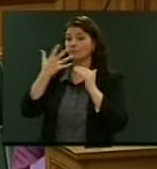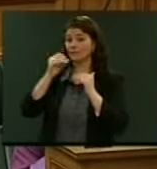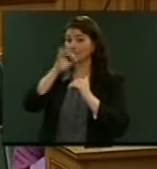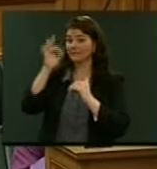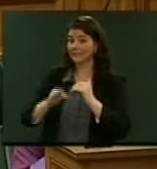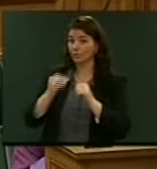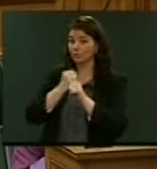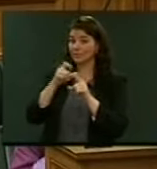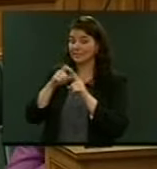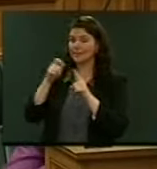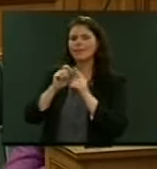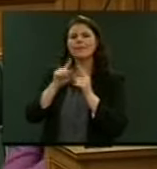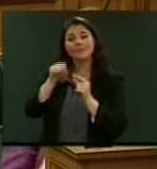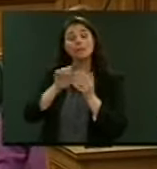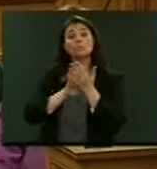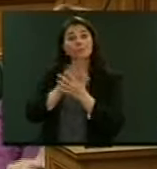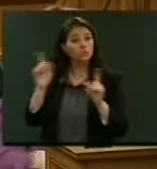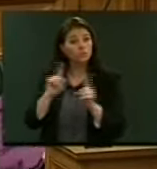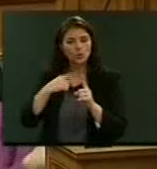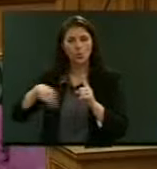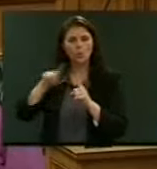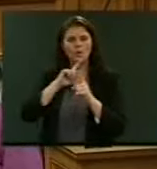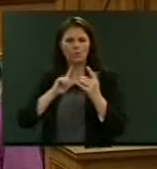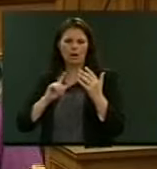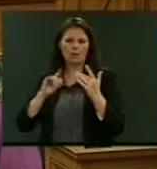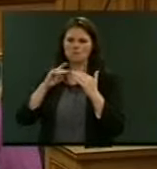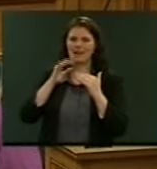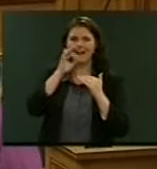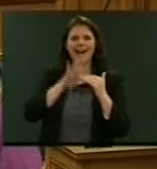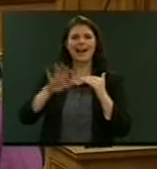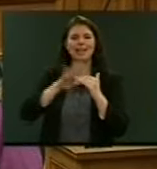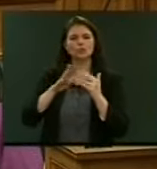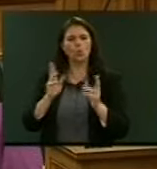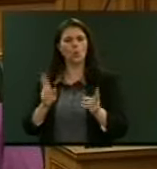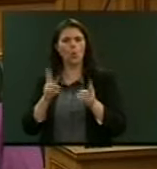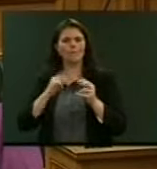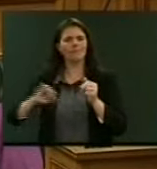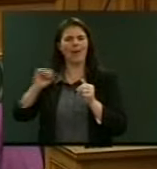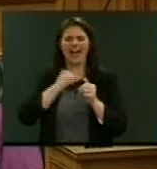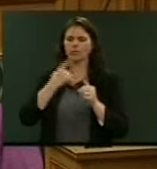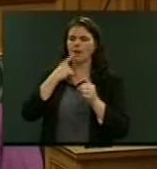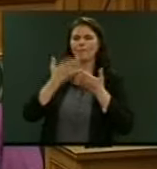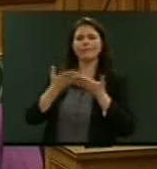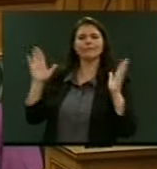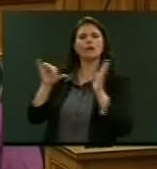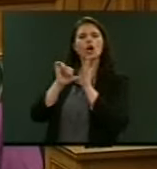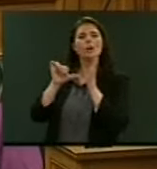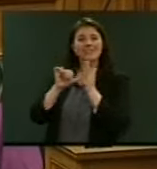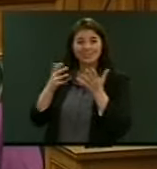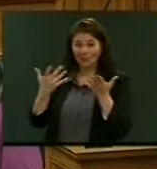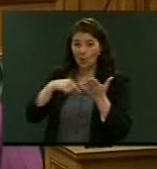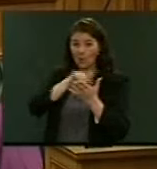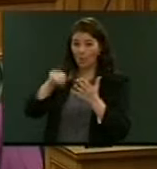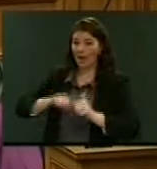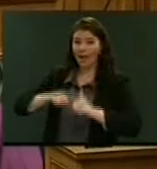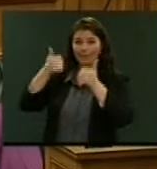that would put us around the kind of national norm for our type of open economy. So we're actually making